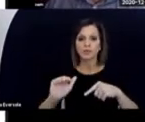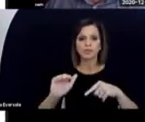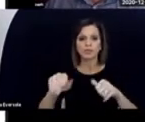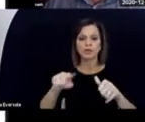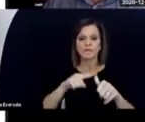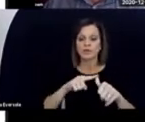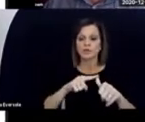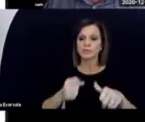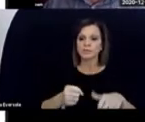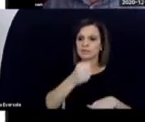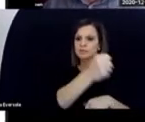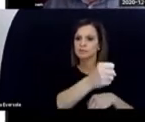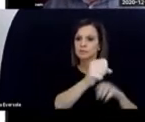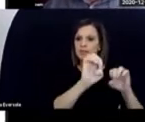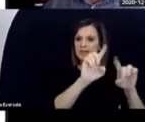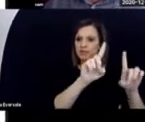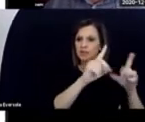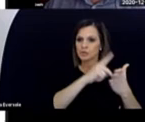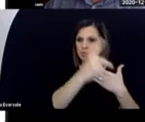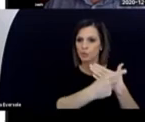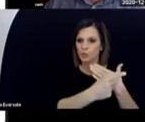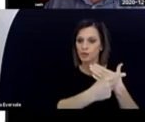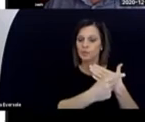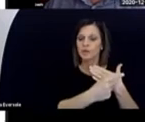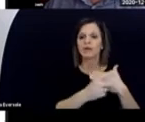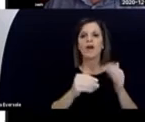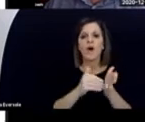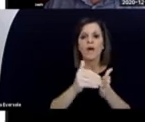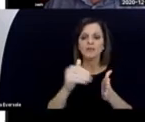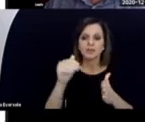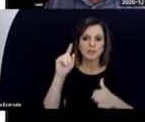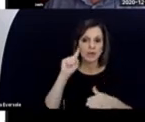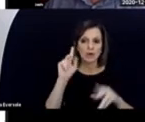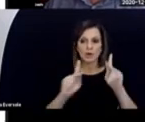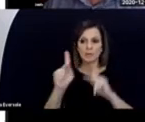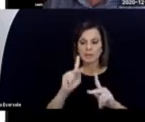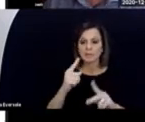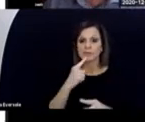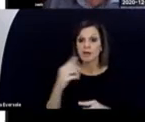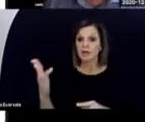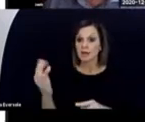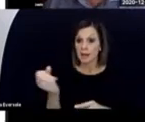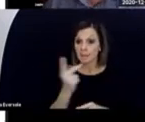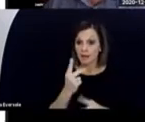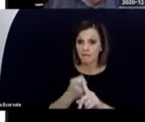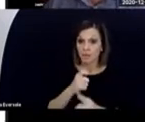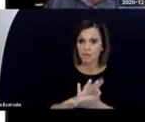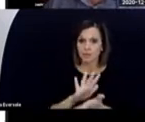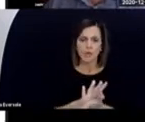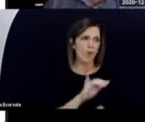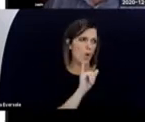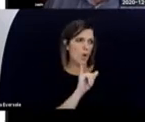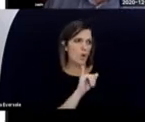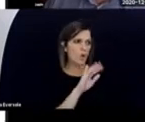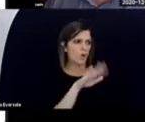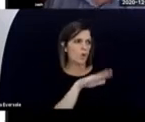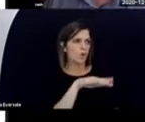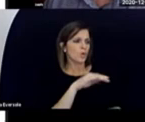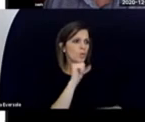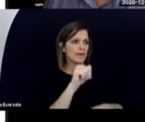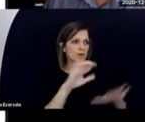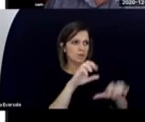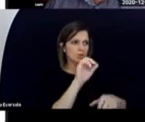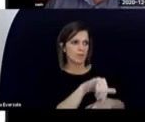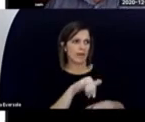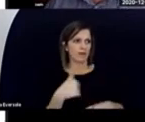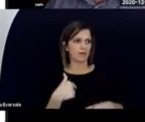program. And we often hear the phrase coming back from a school, oh, we don't do that, or we don't do that kind